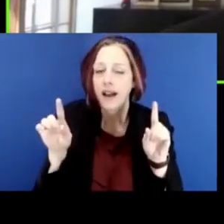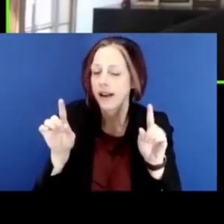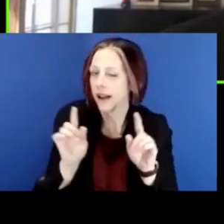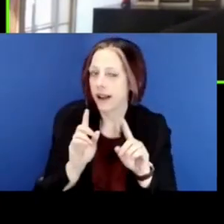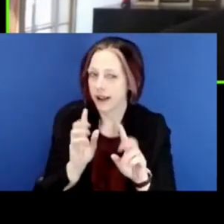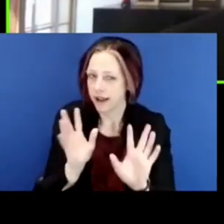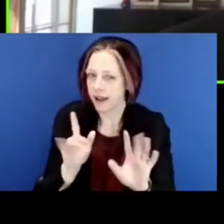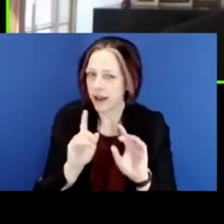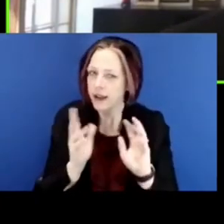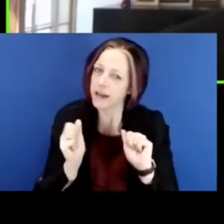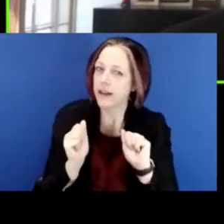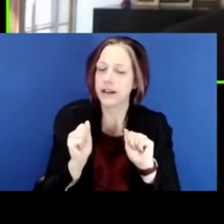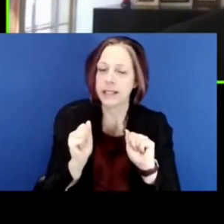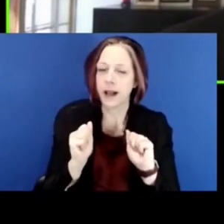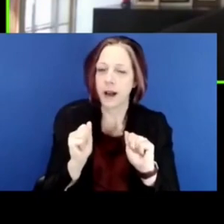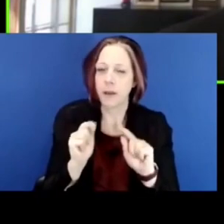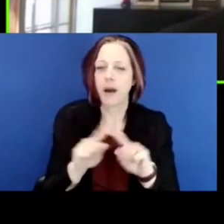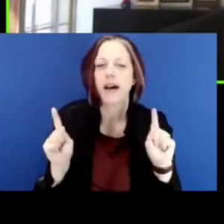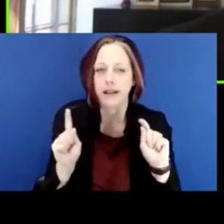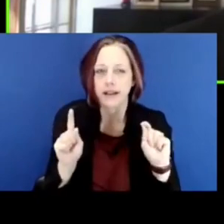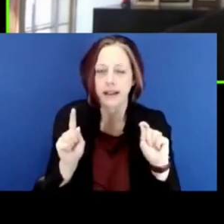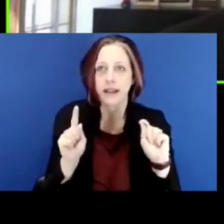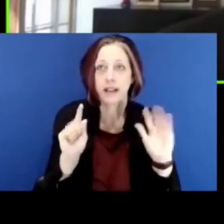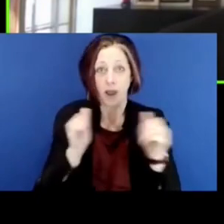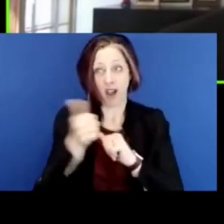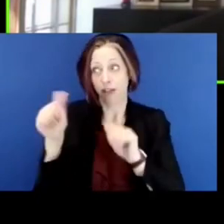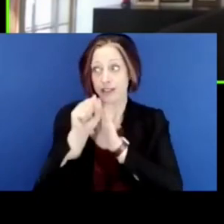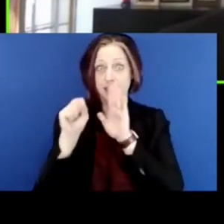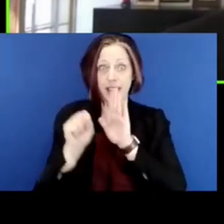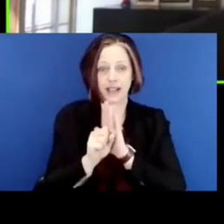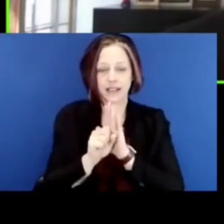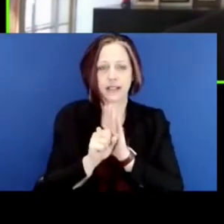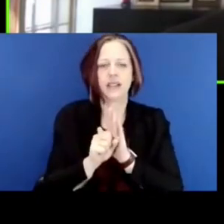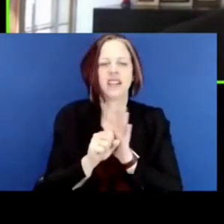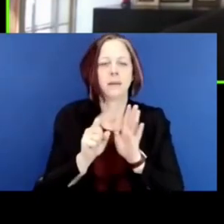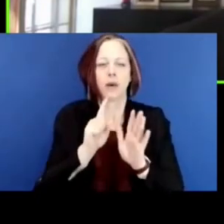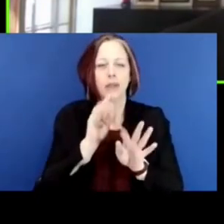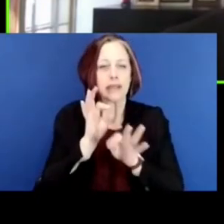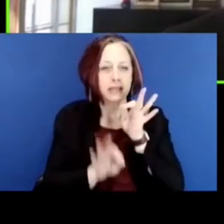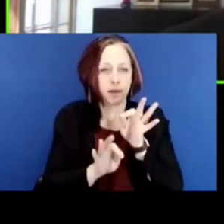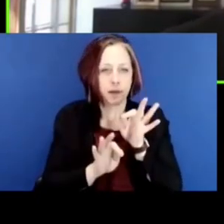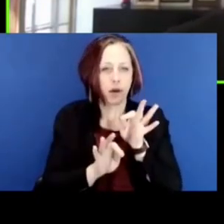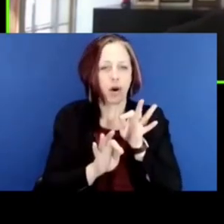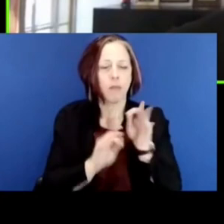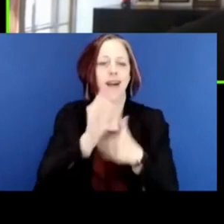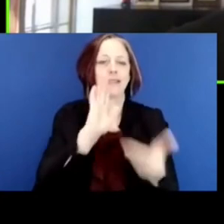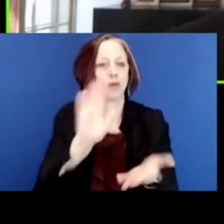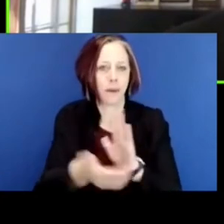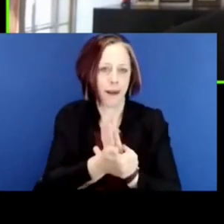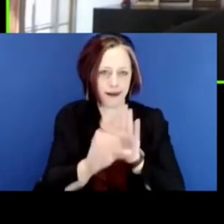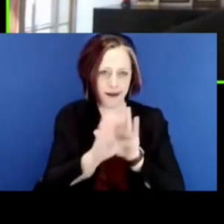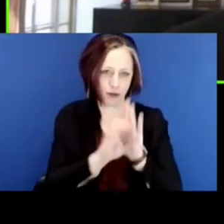very, in comparison to other states, simple process for amending the constitution.